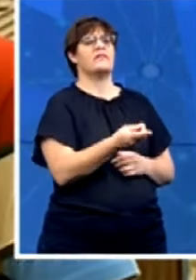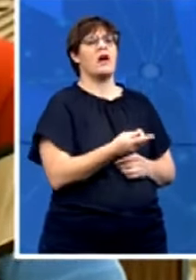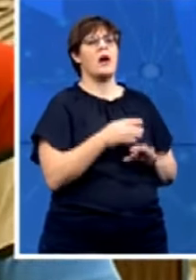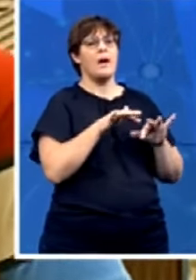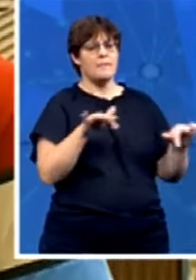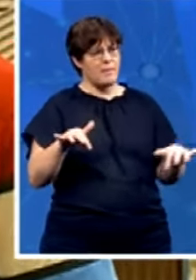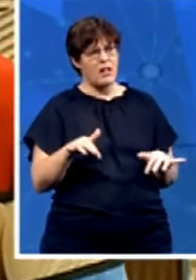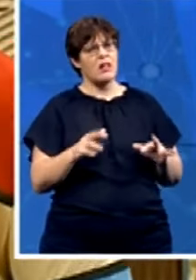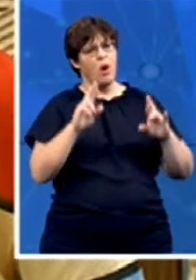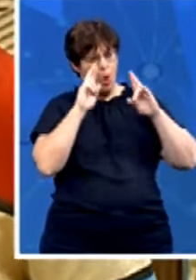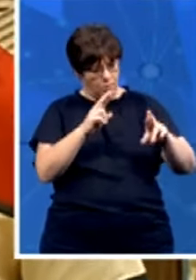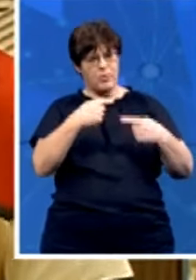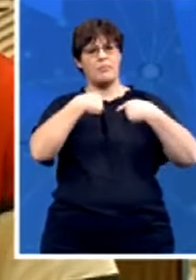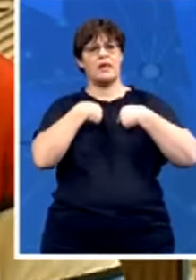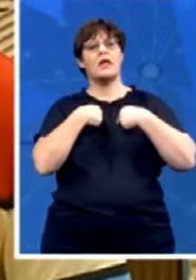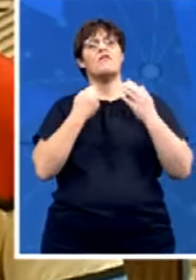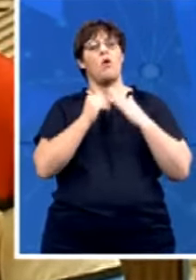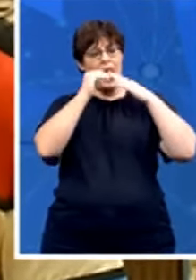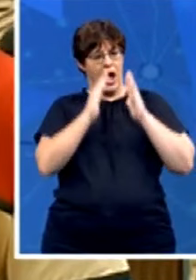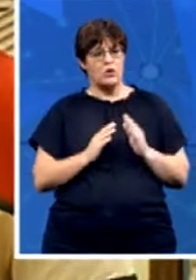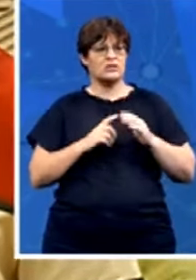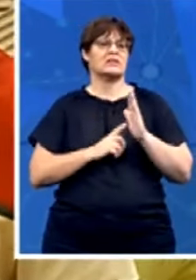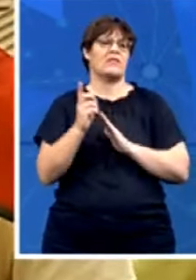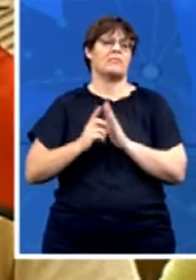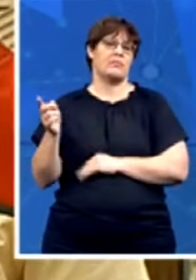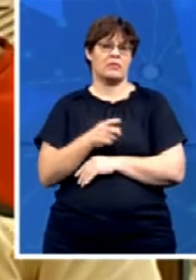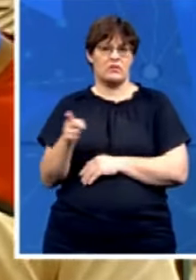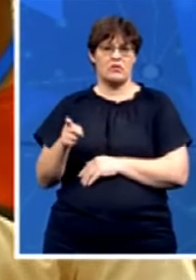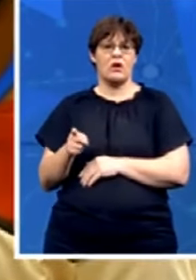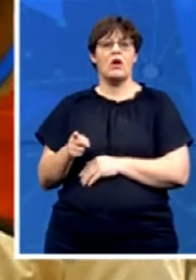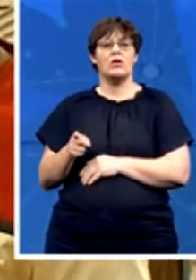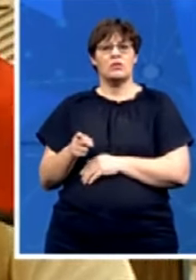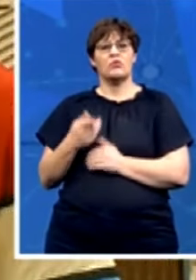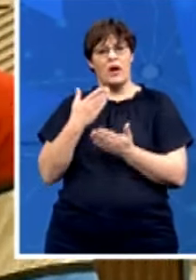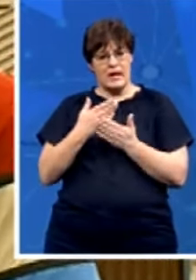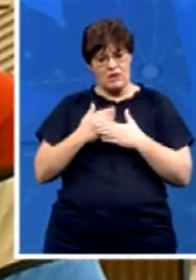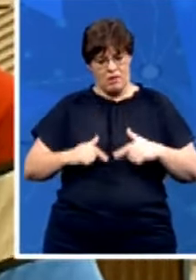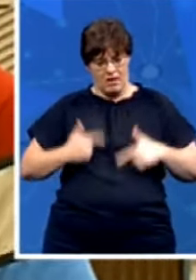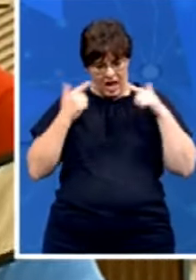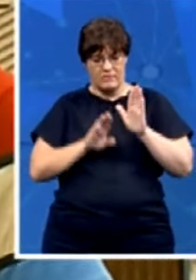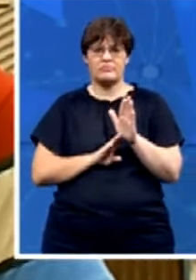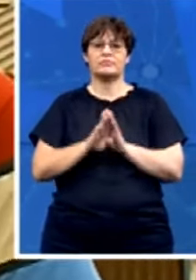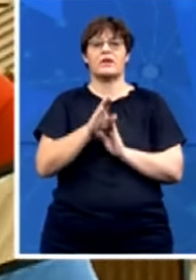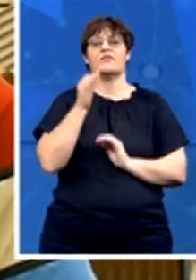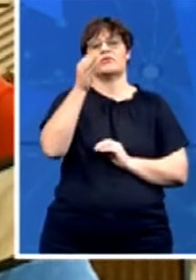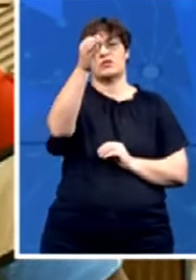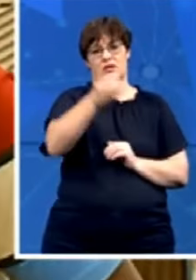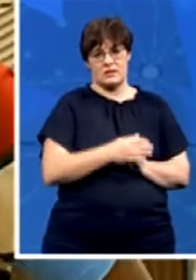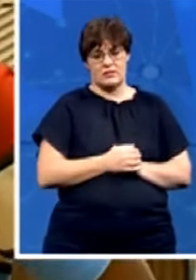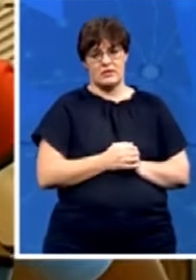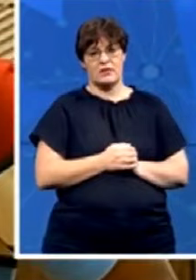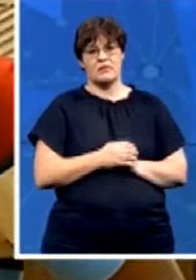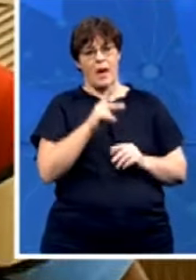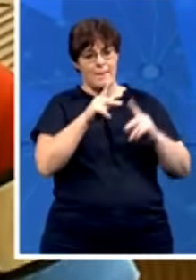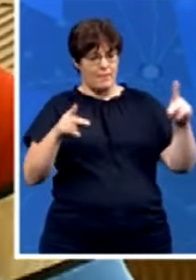housing development to just try to create our life to be in future and the thing that the people they want to know and ask and even